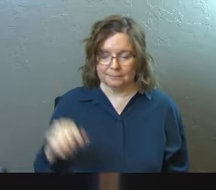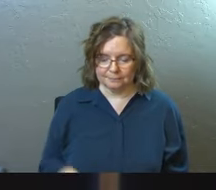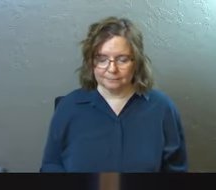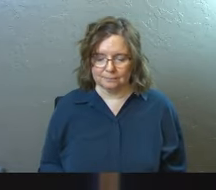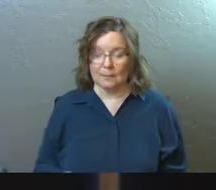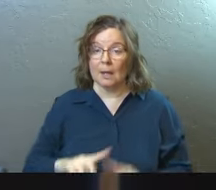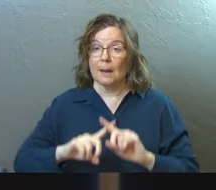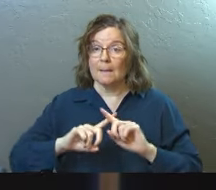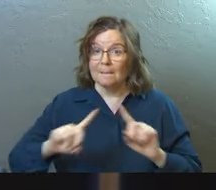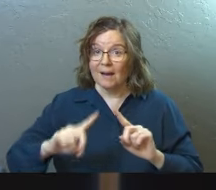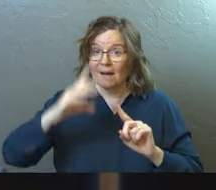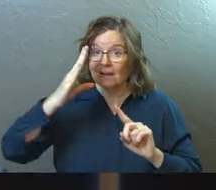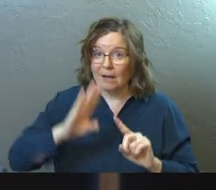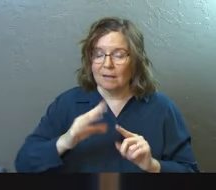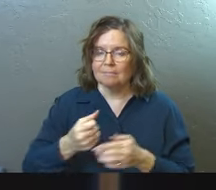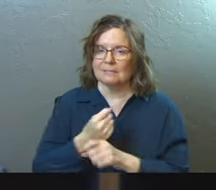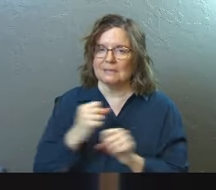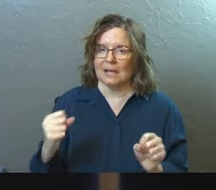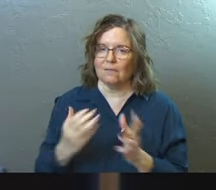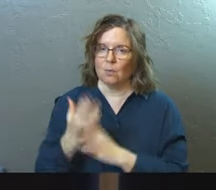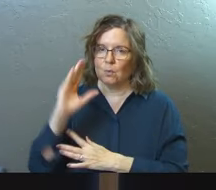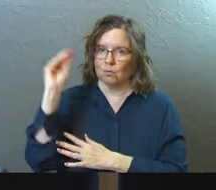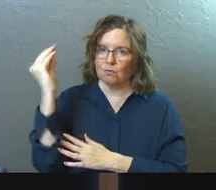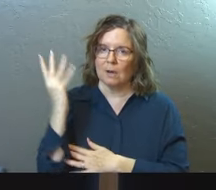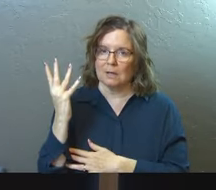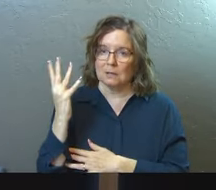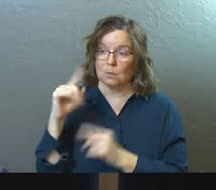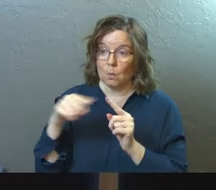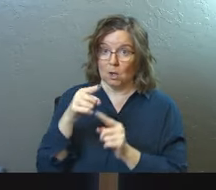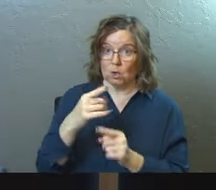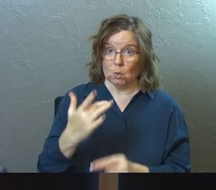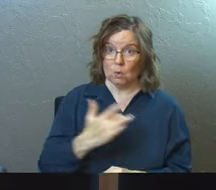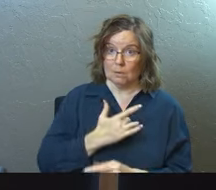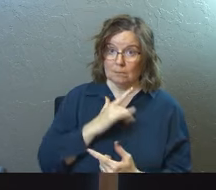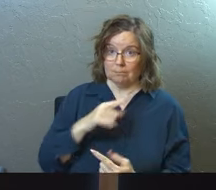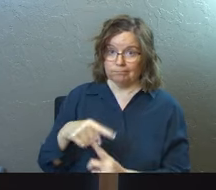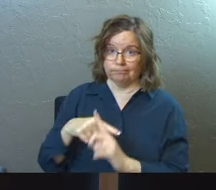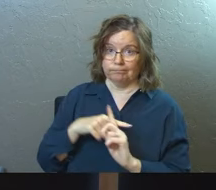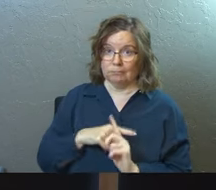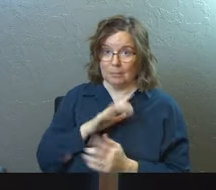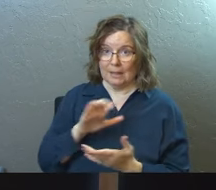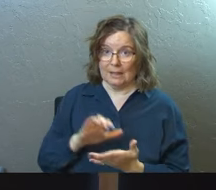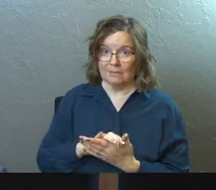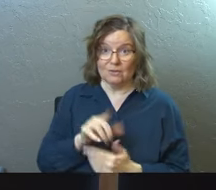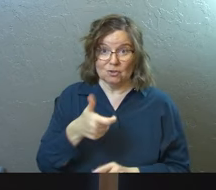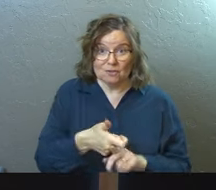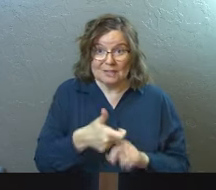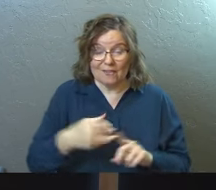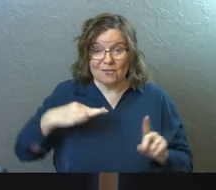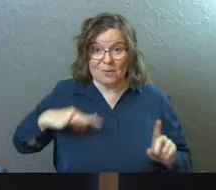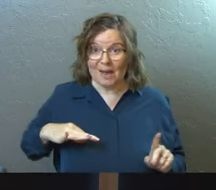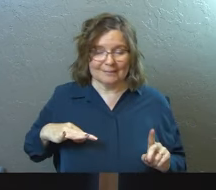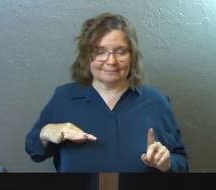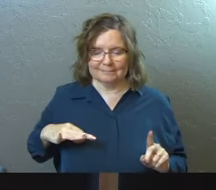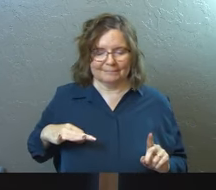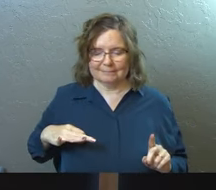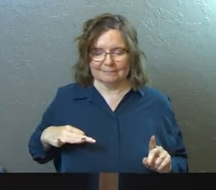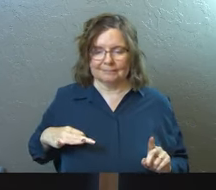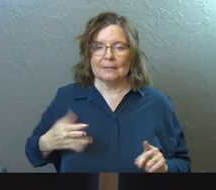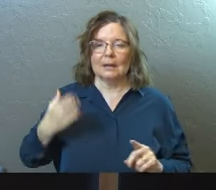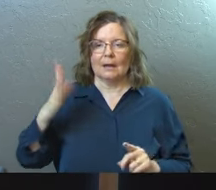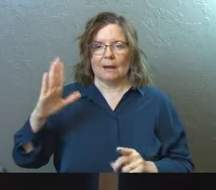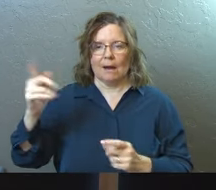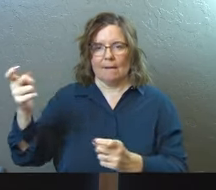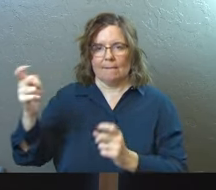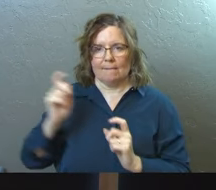But God saved you by his grace when you believed and you can't take credit for this. It is a gift of God.